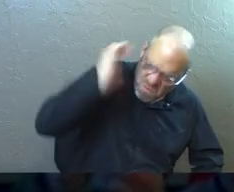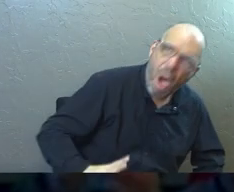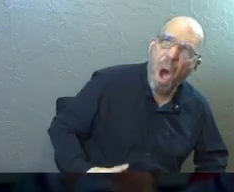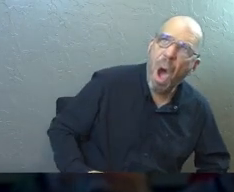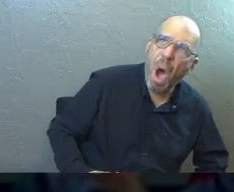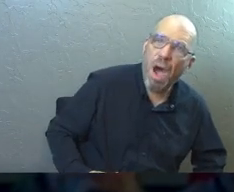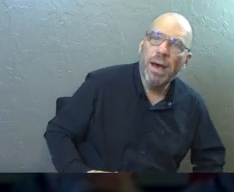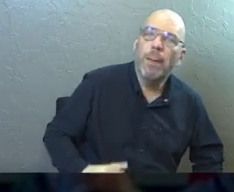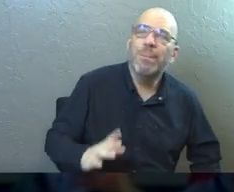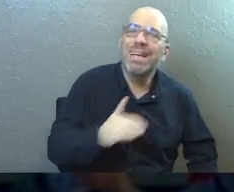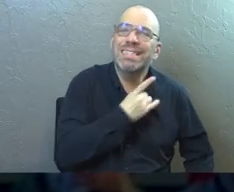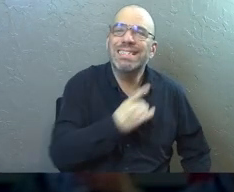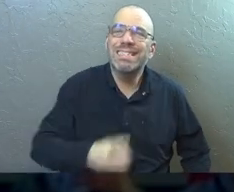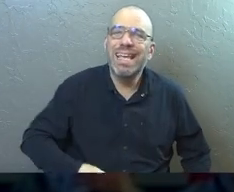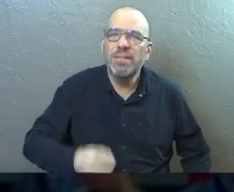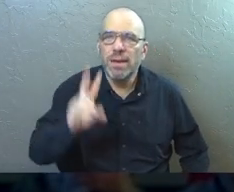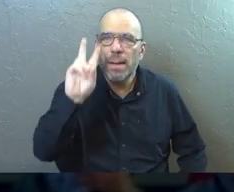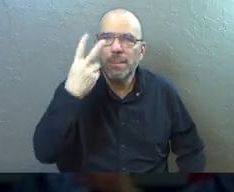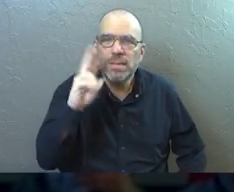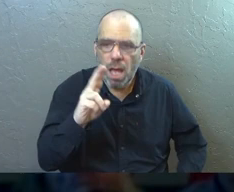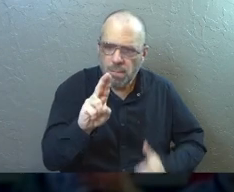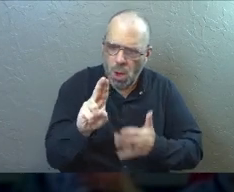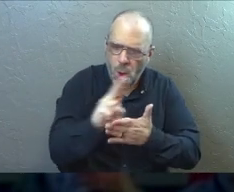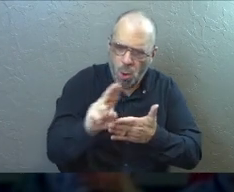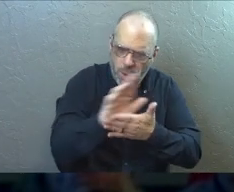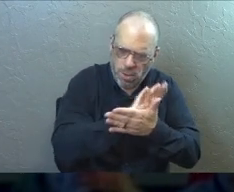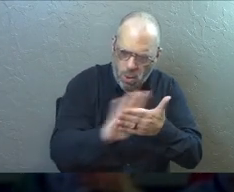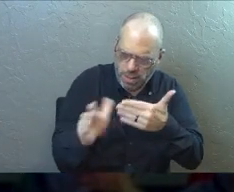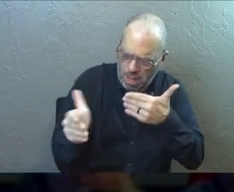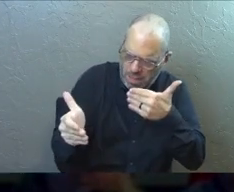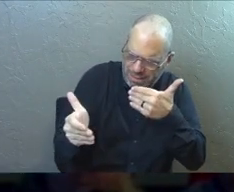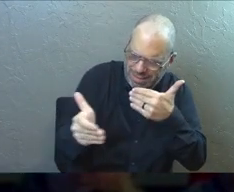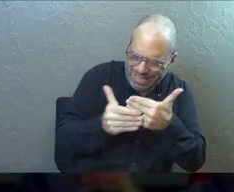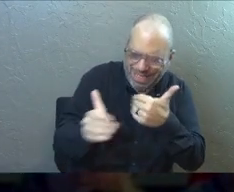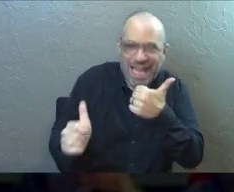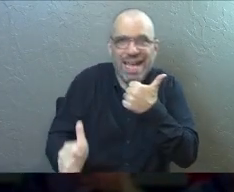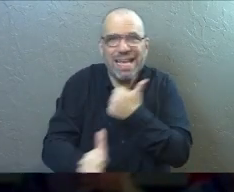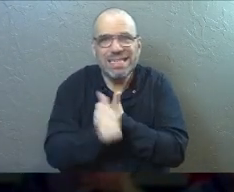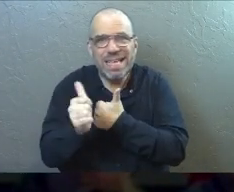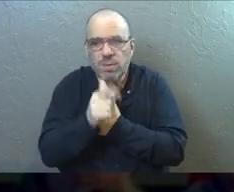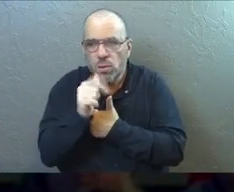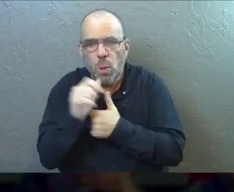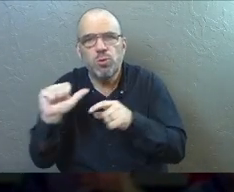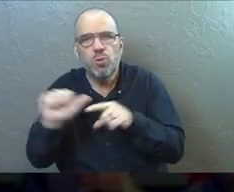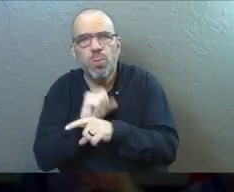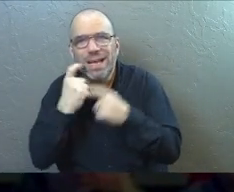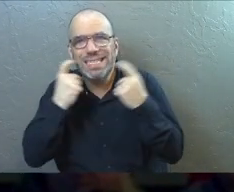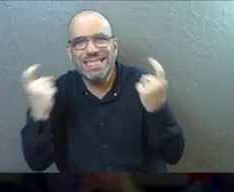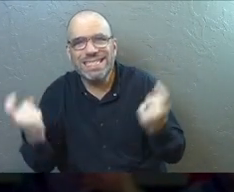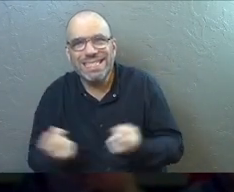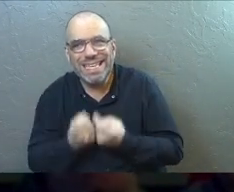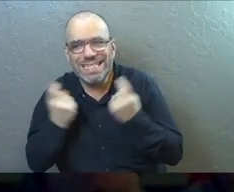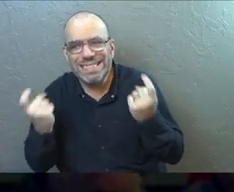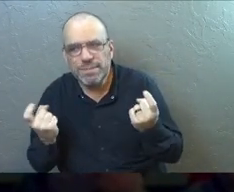But he misunderstood that when holiness comes near, it's dangerous for sinful people.